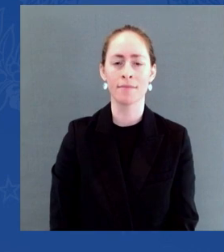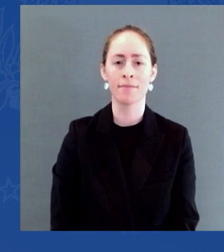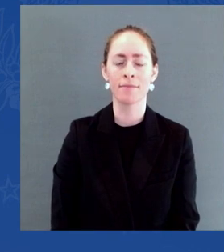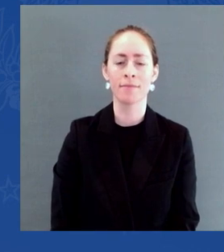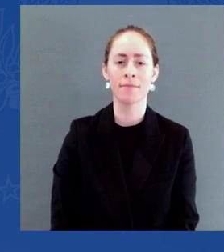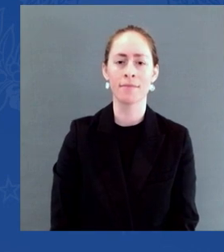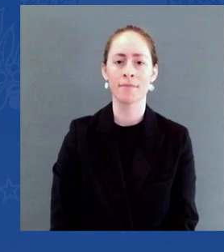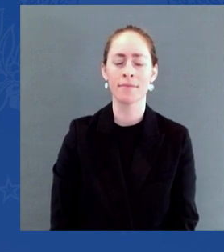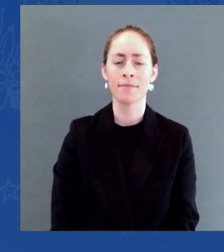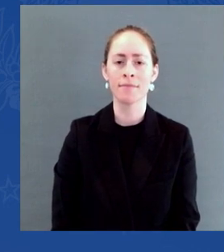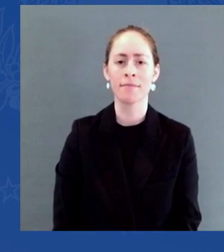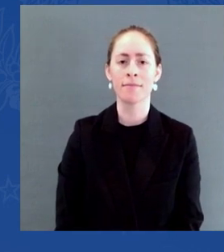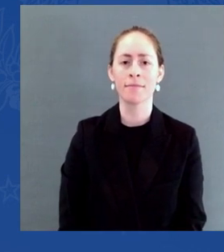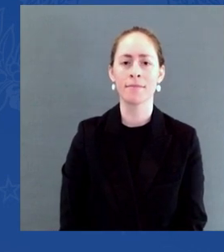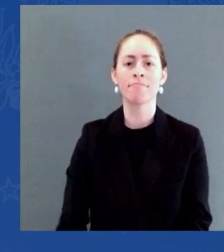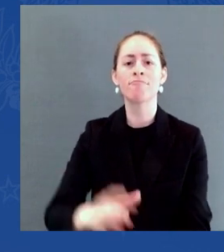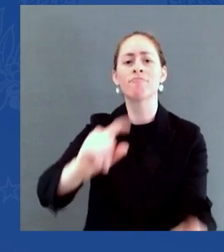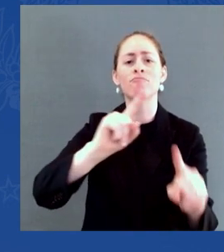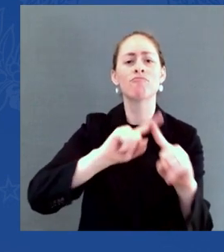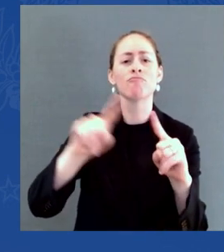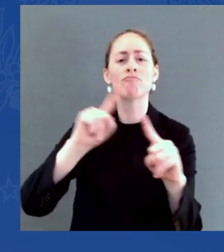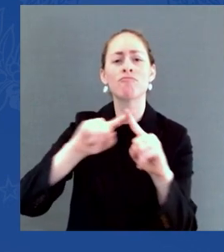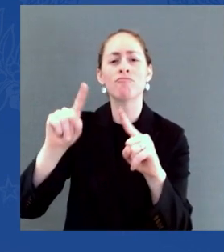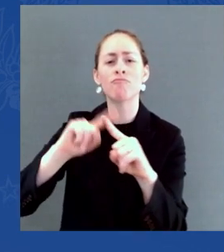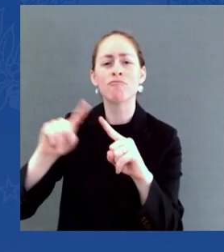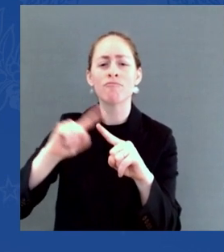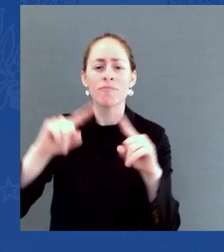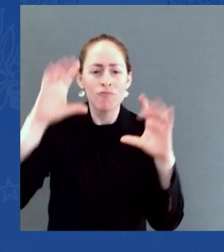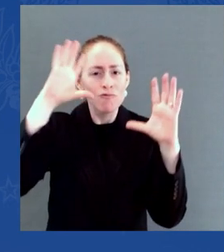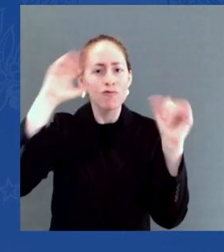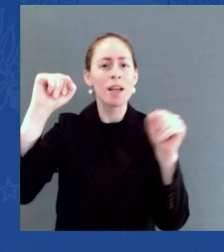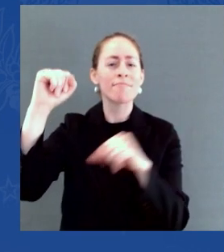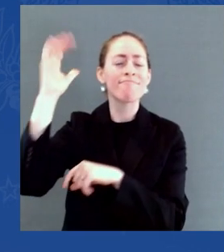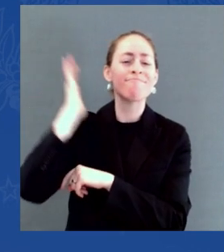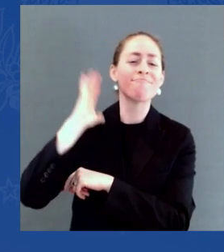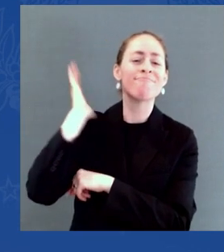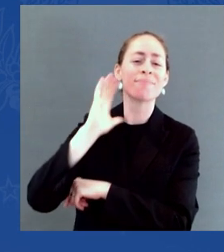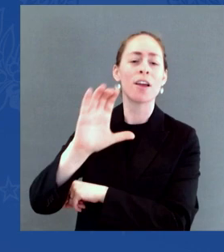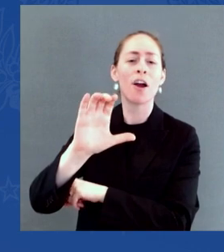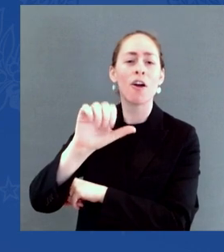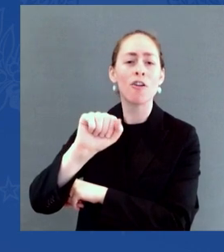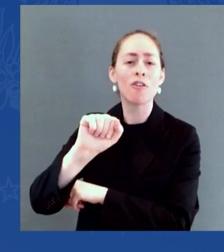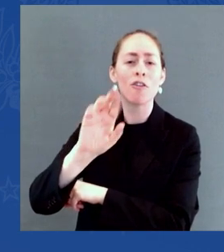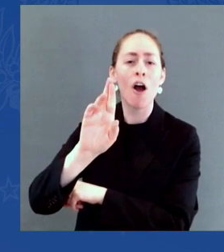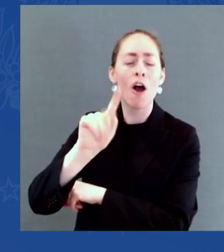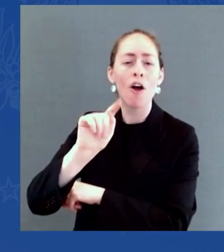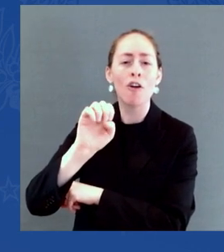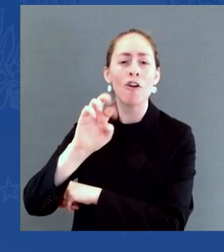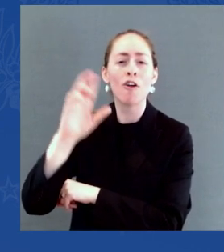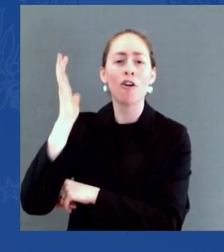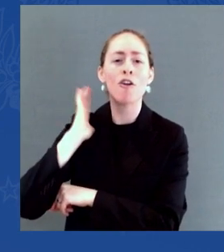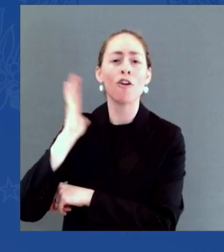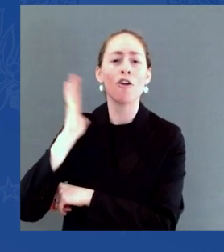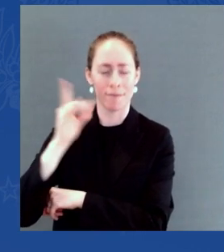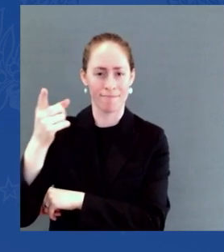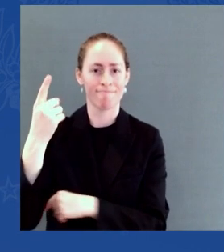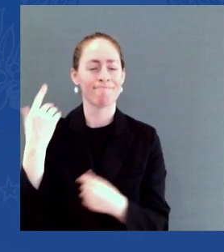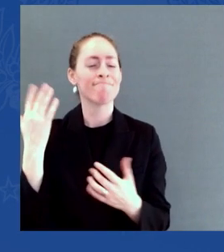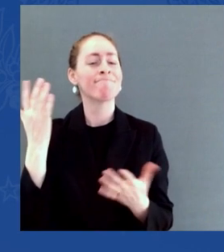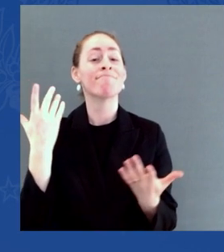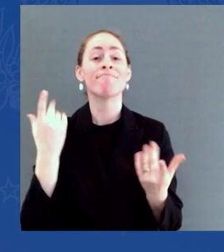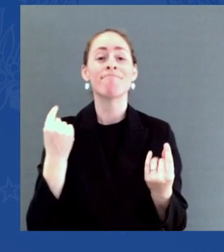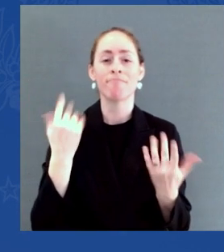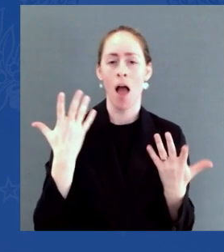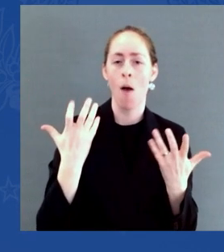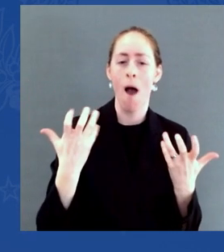chains and weren't able to largely do that. How confident are you that you have the tools and the power to do something about supply chains and help Americans